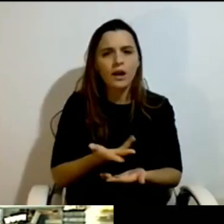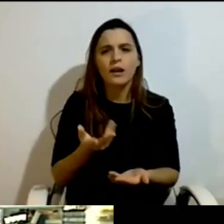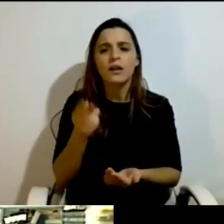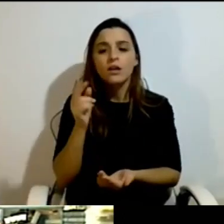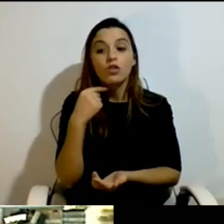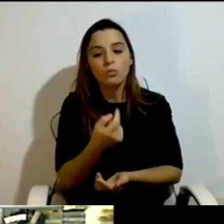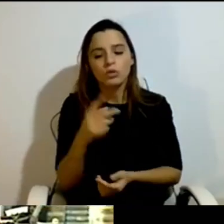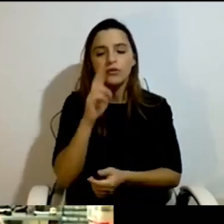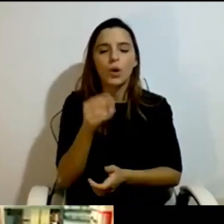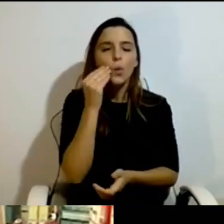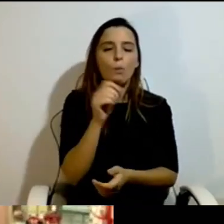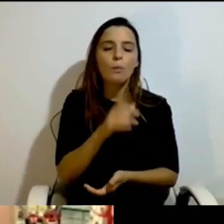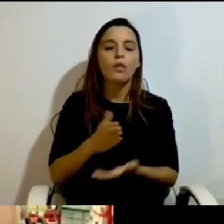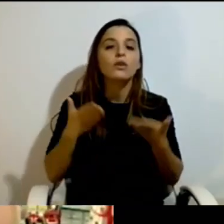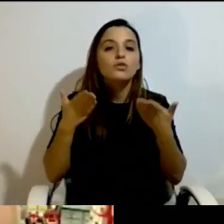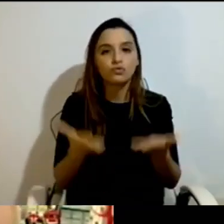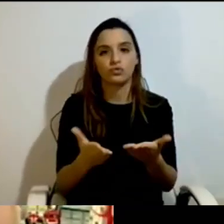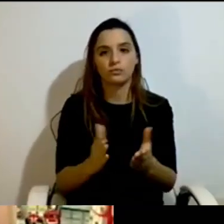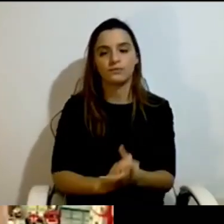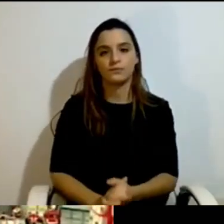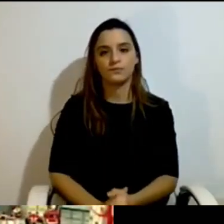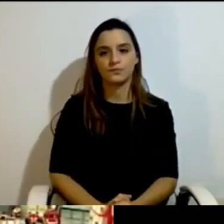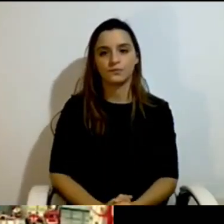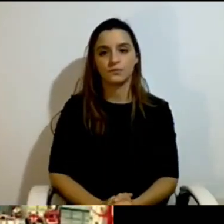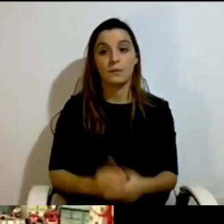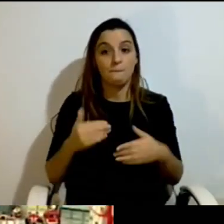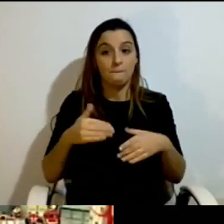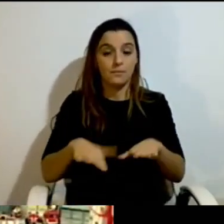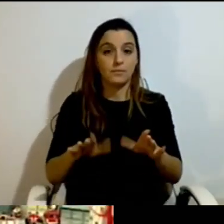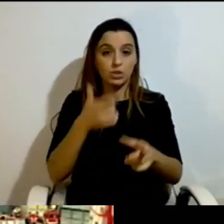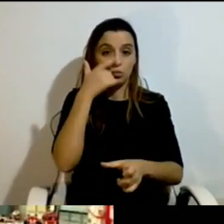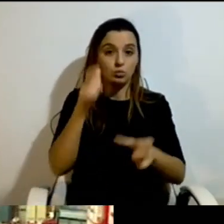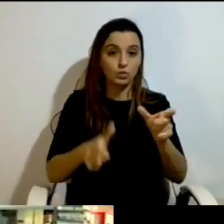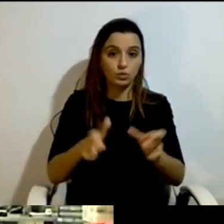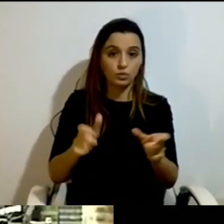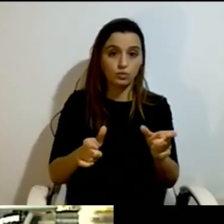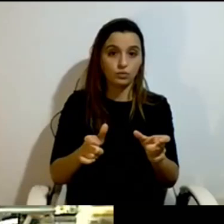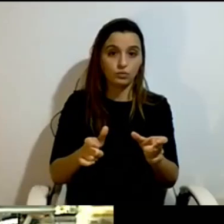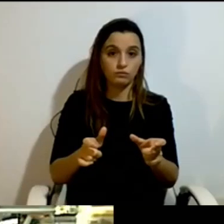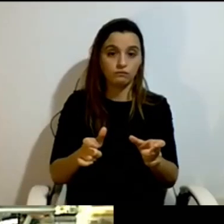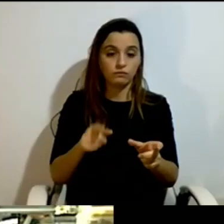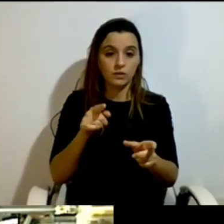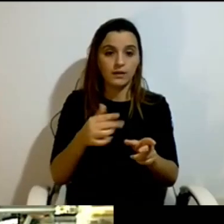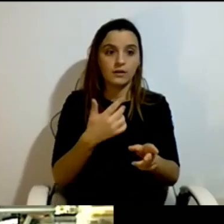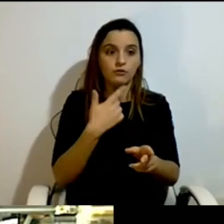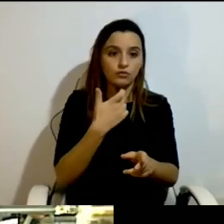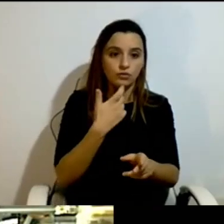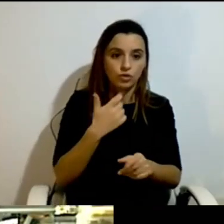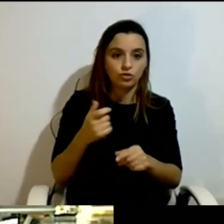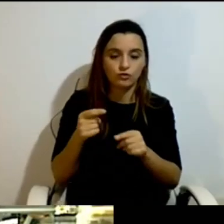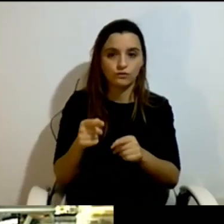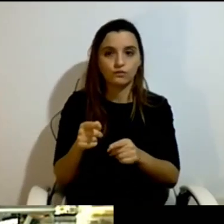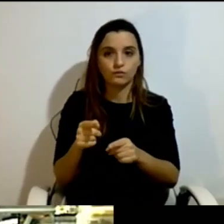But still today, persons with psychiatric and learning disabilities, they can receive. But the